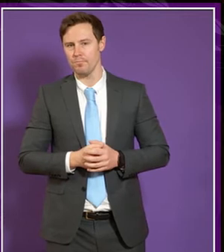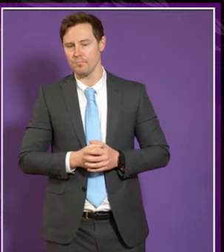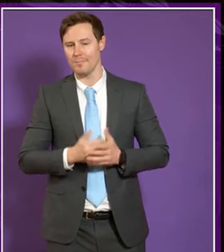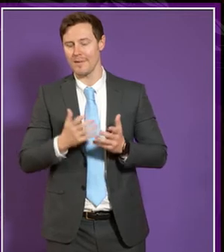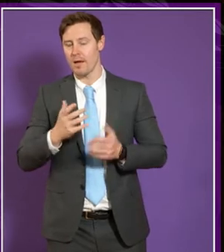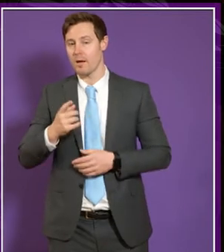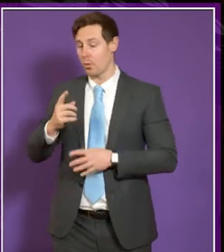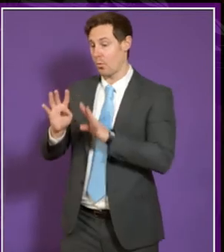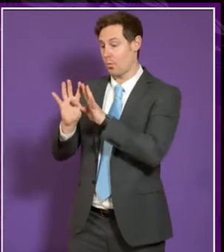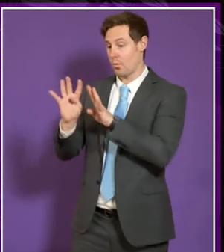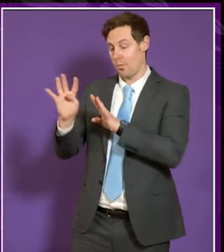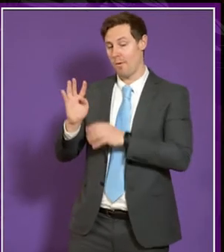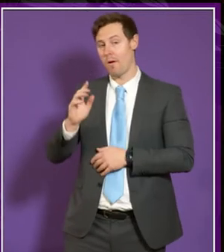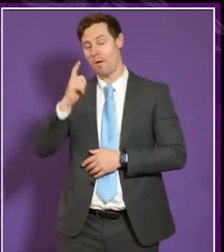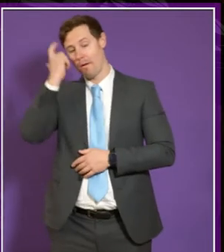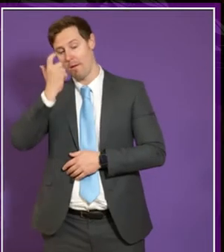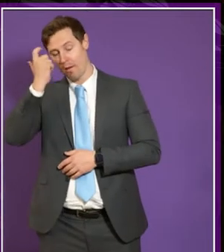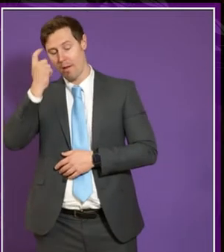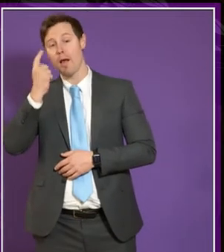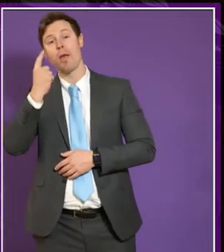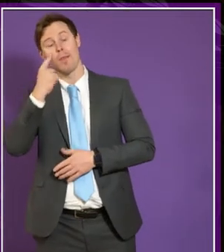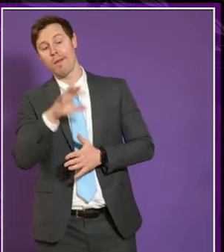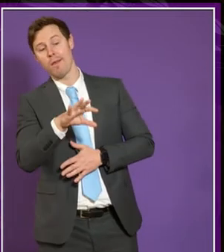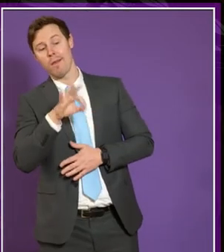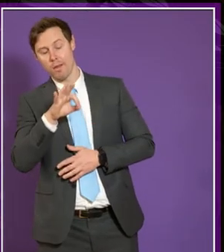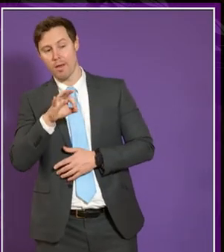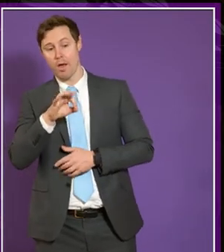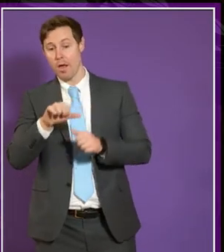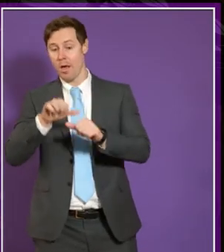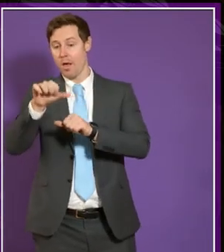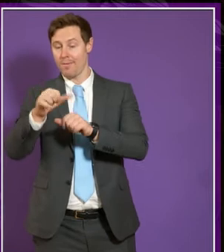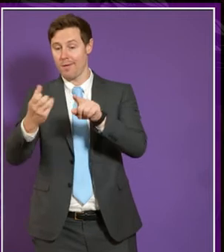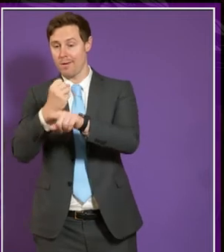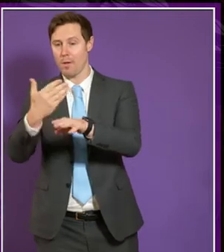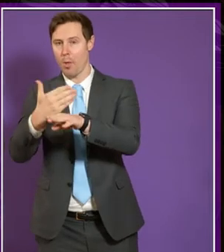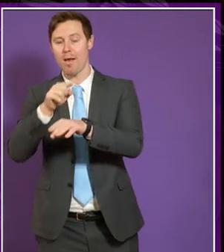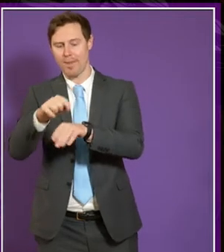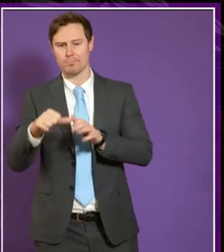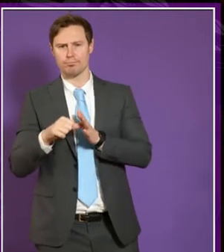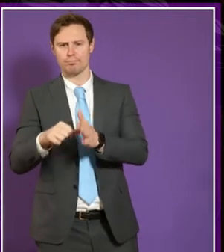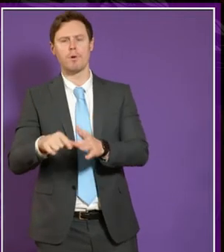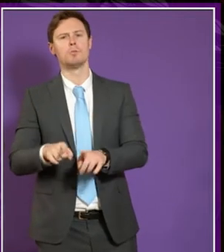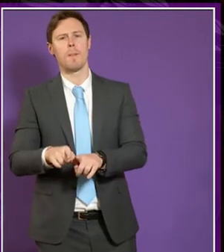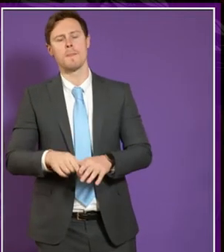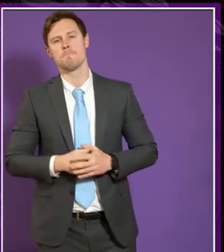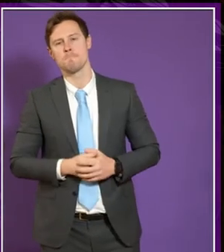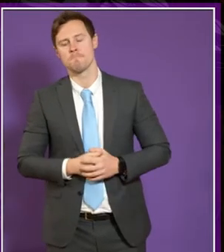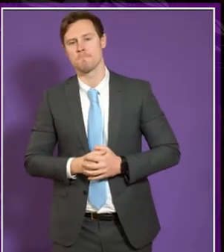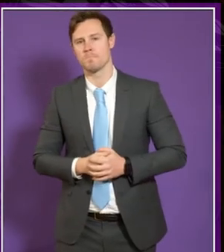selectors aware of that and getting that to follow through into employment or can it's another challenge okay